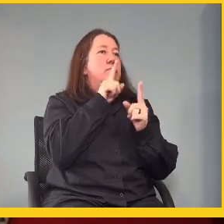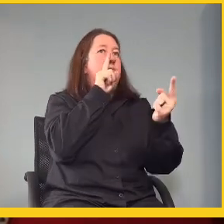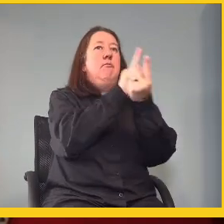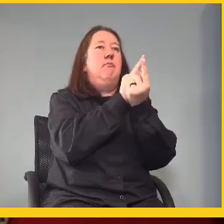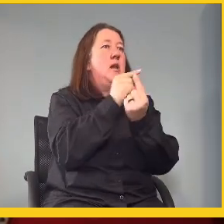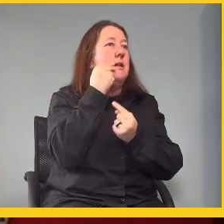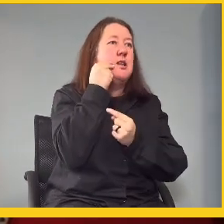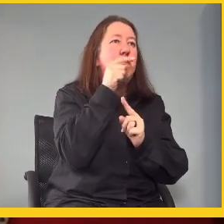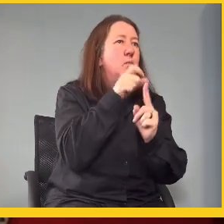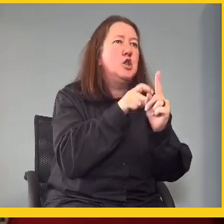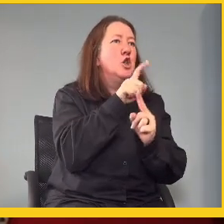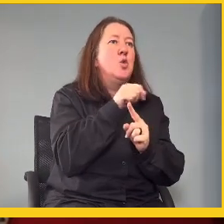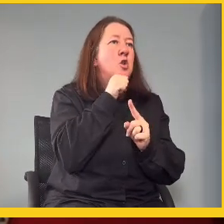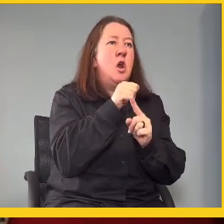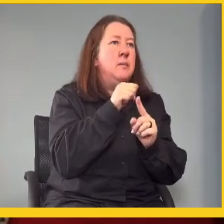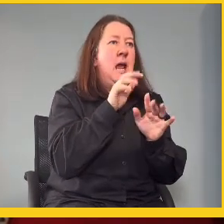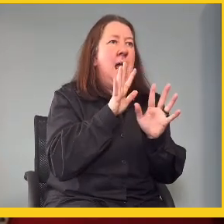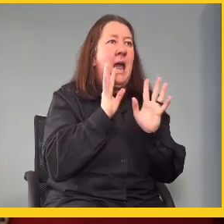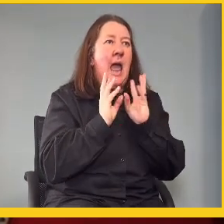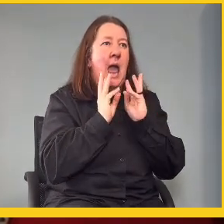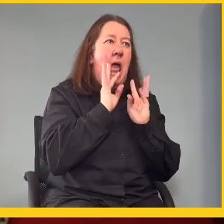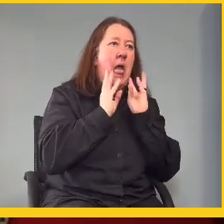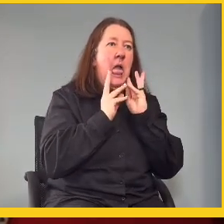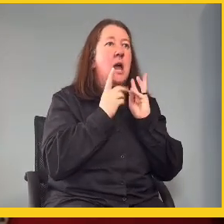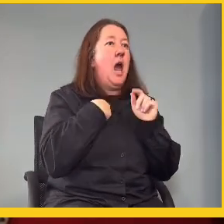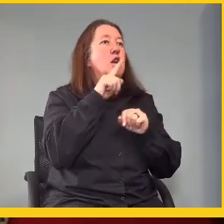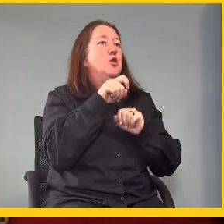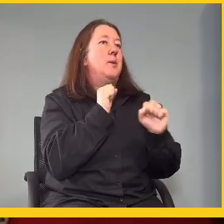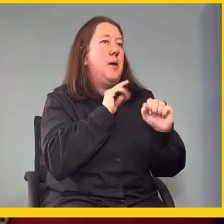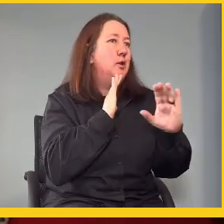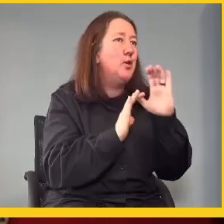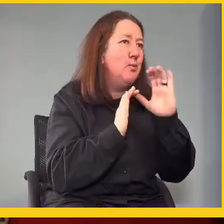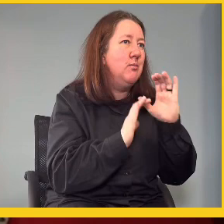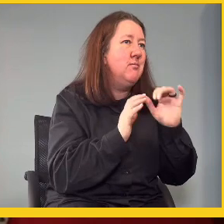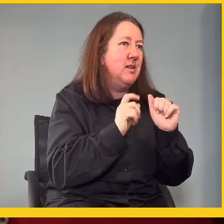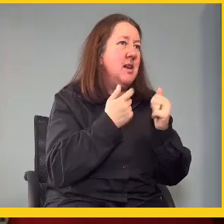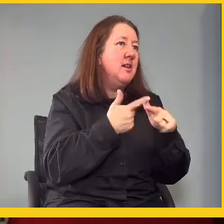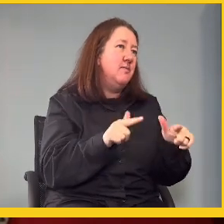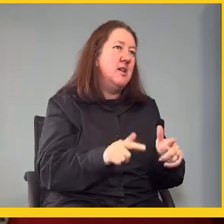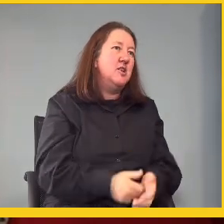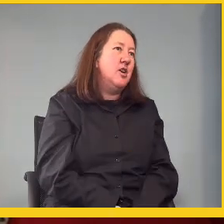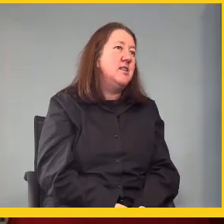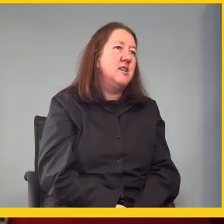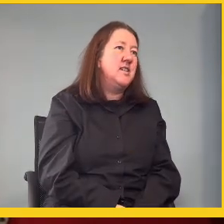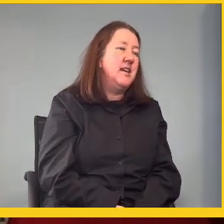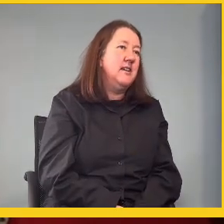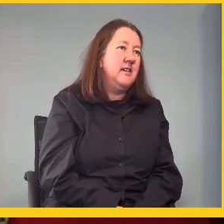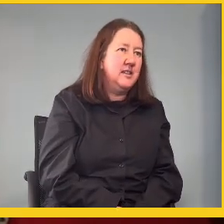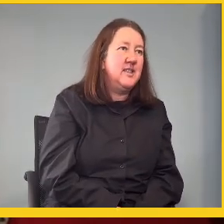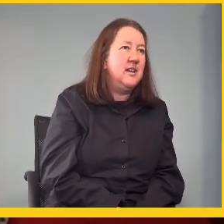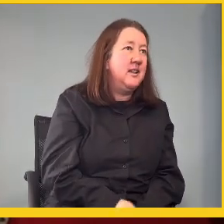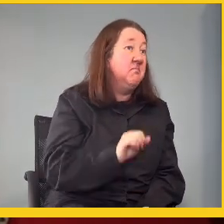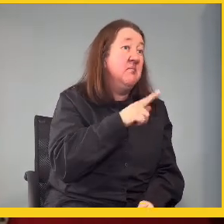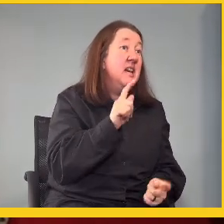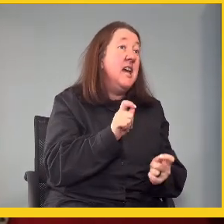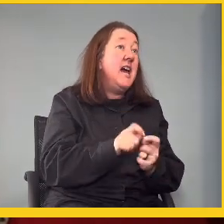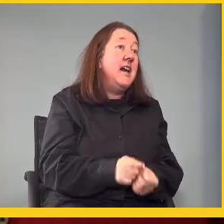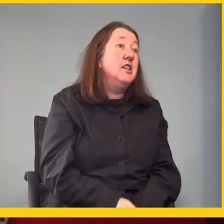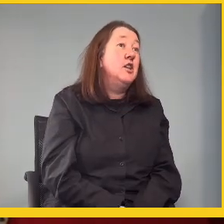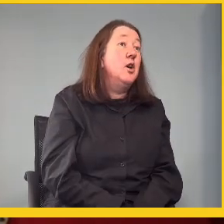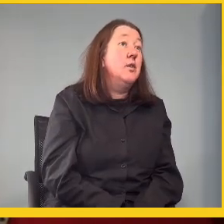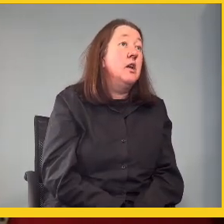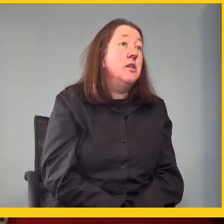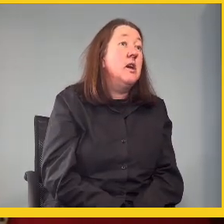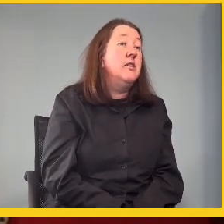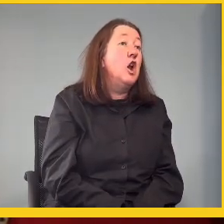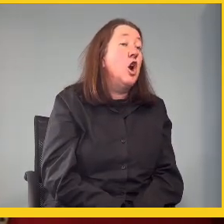deaf person, it should not be a matter of, ha, ha, ha, I should be able to speak their language. You know, that's right, exactly. So, that's exactly the direction